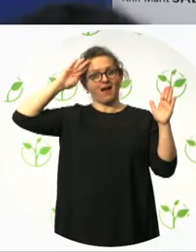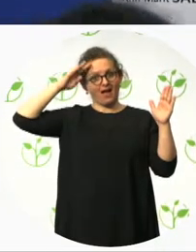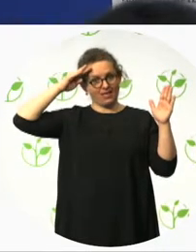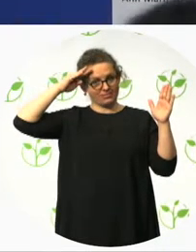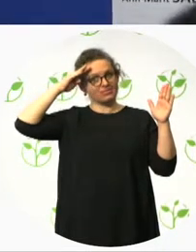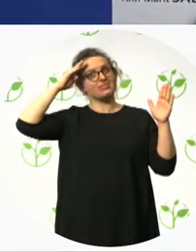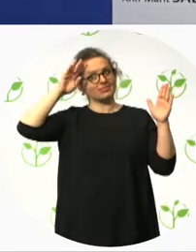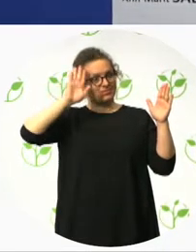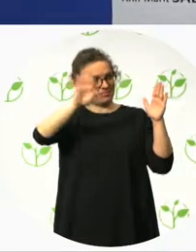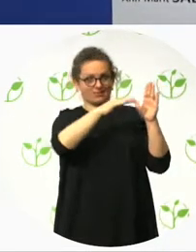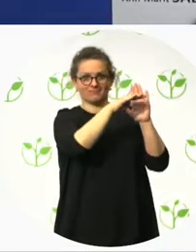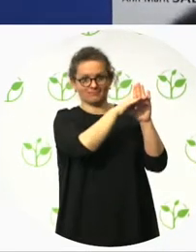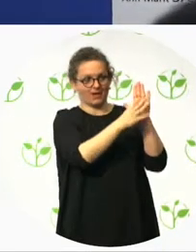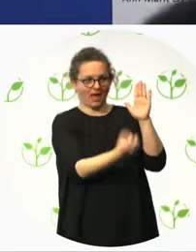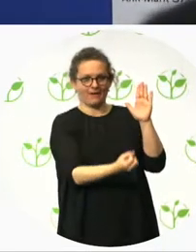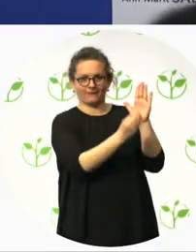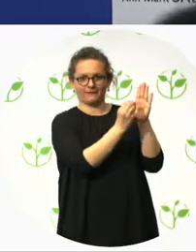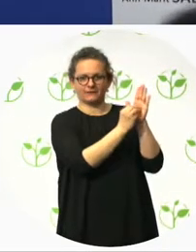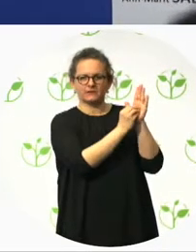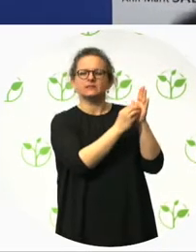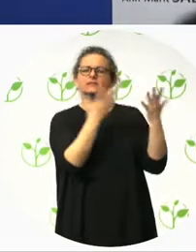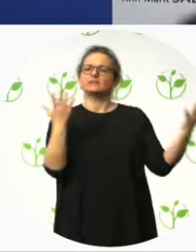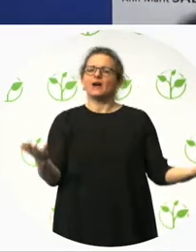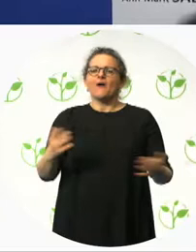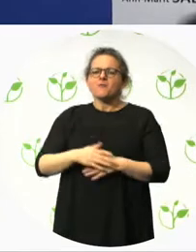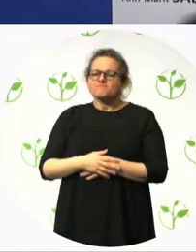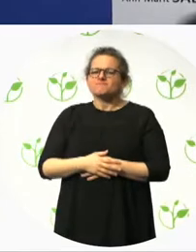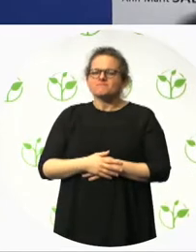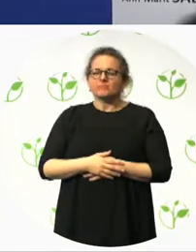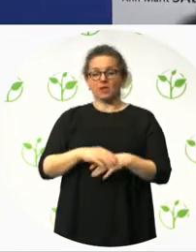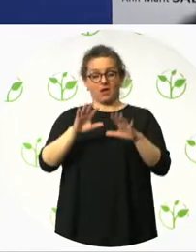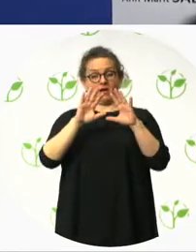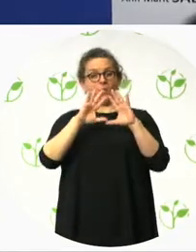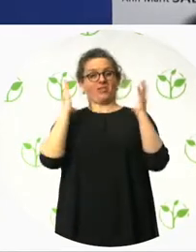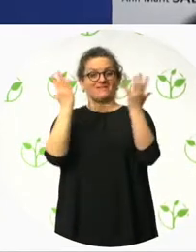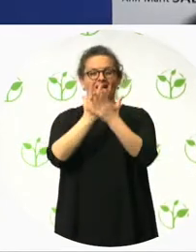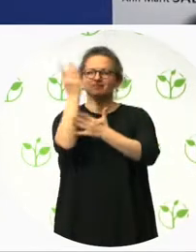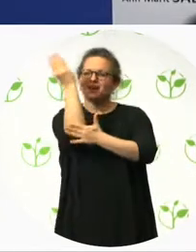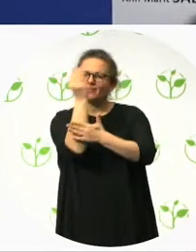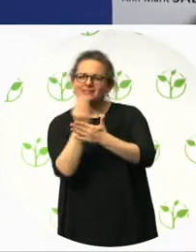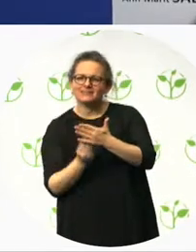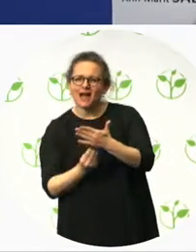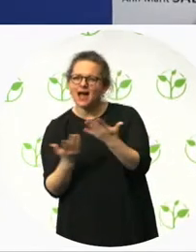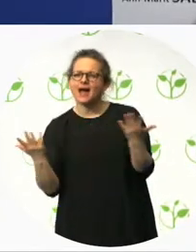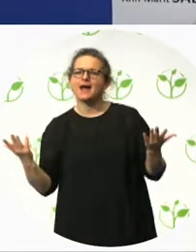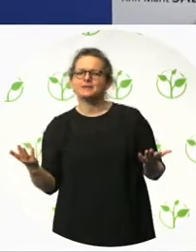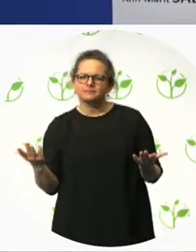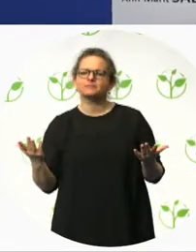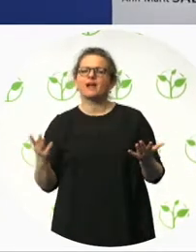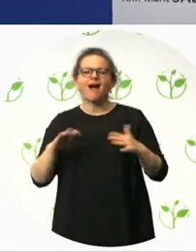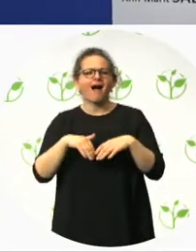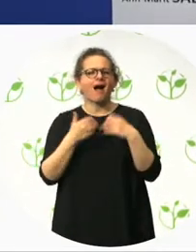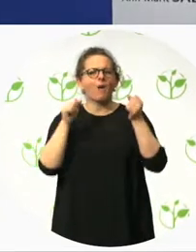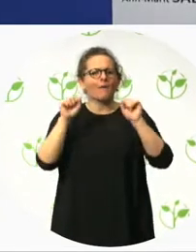people forget that second word. It is about design. How do we do good design? It's about the